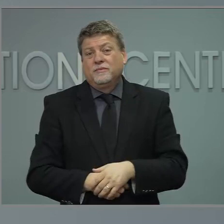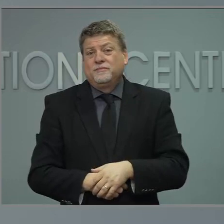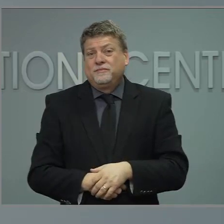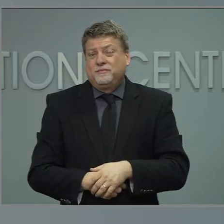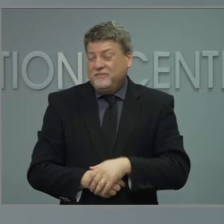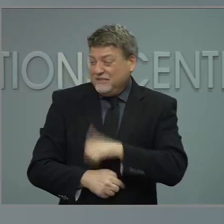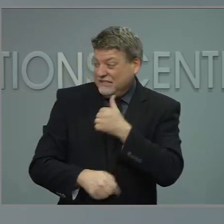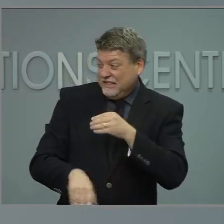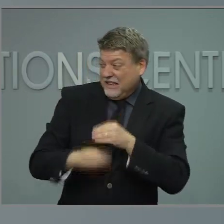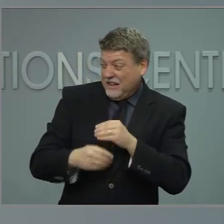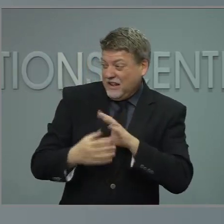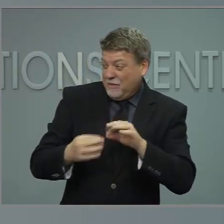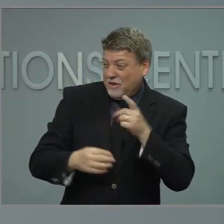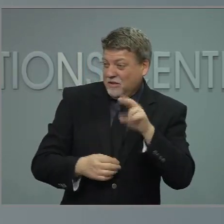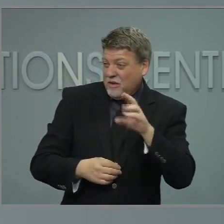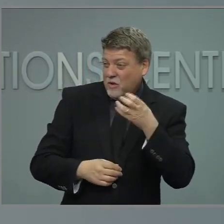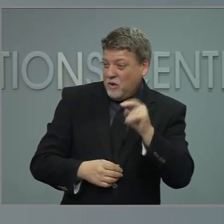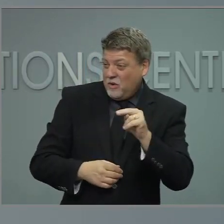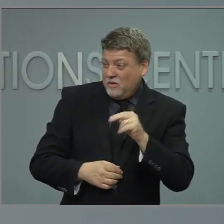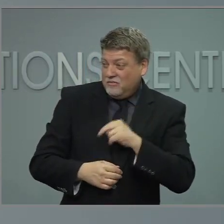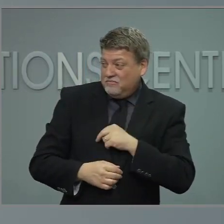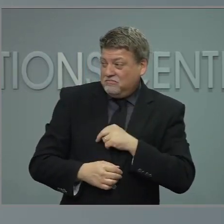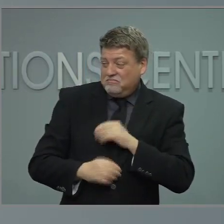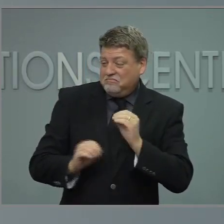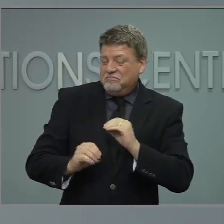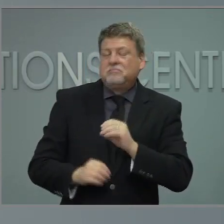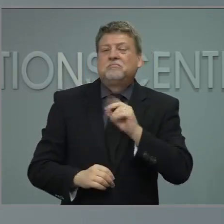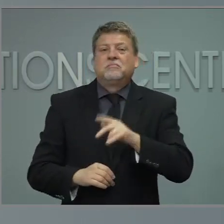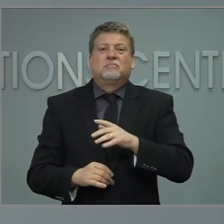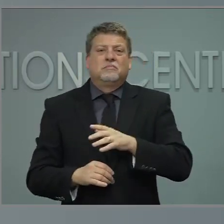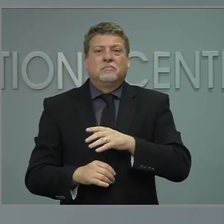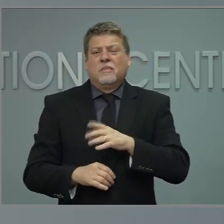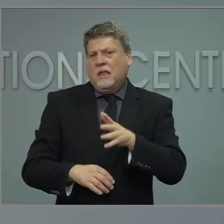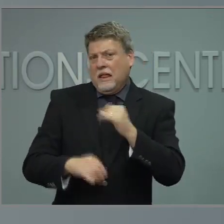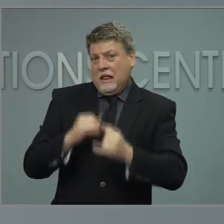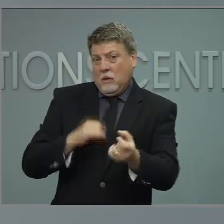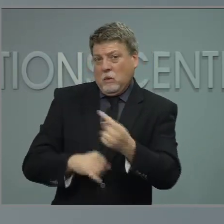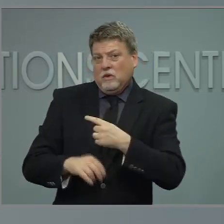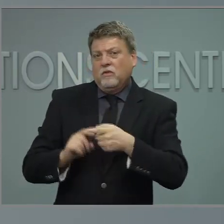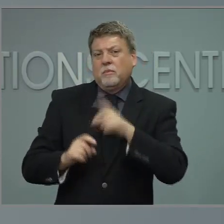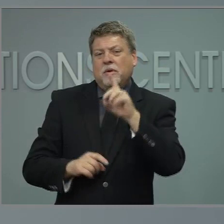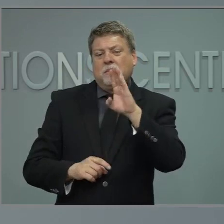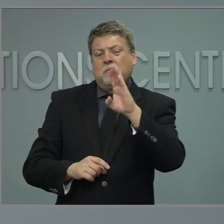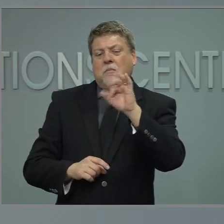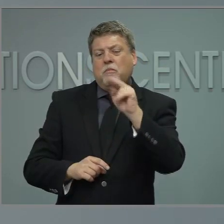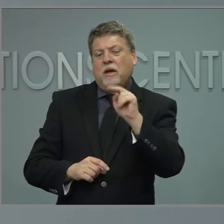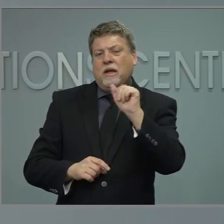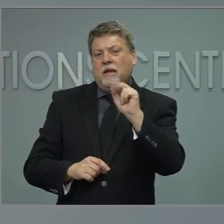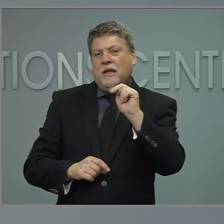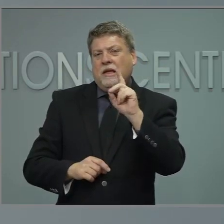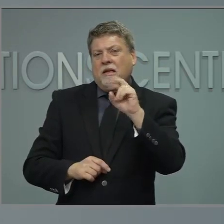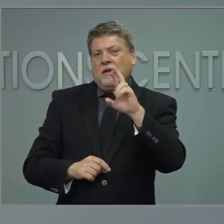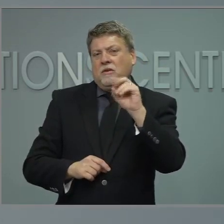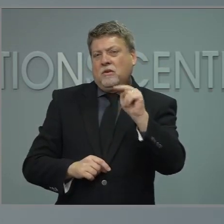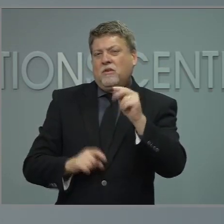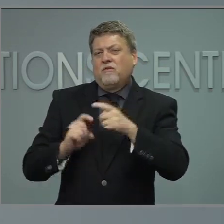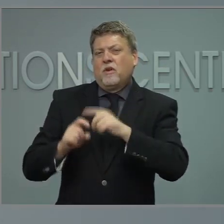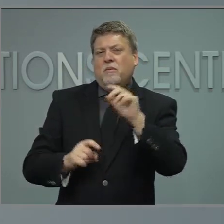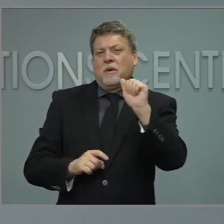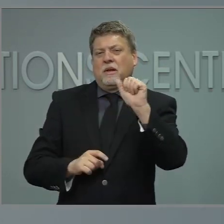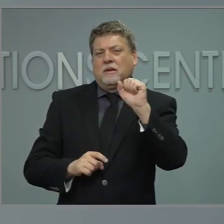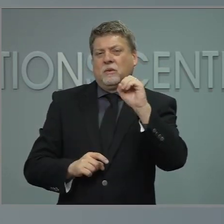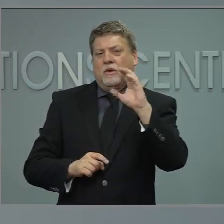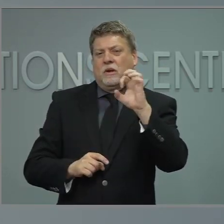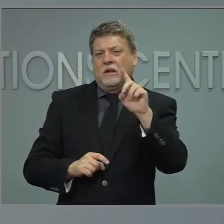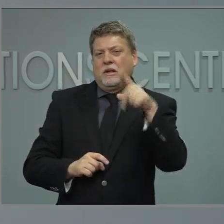Our final question today is from Brian Anderson with the Associated Press. Hi, Governor. Hi, Dr. Cohen. Two questions for you. Just really